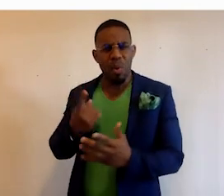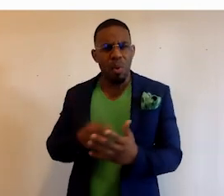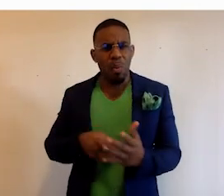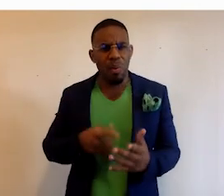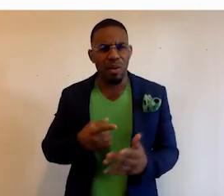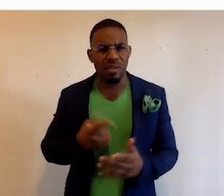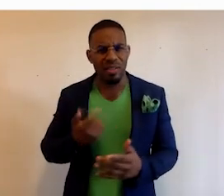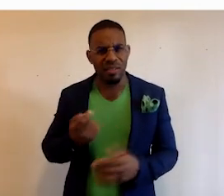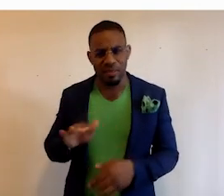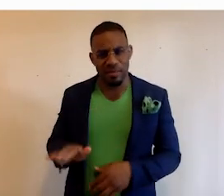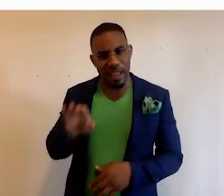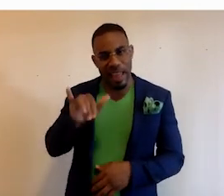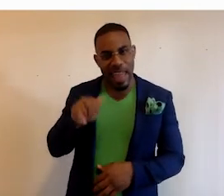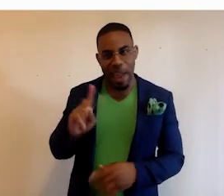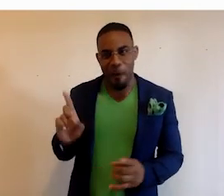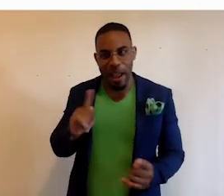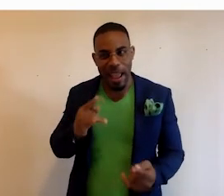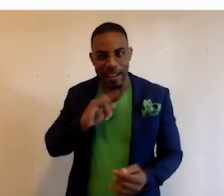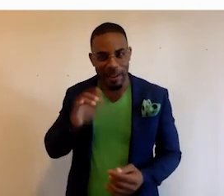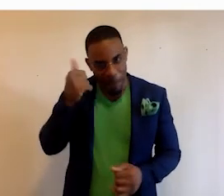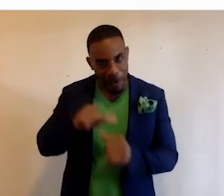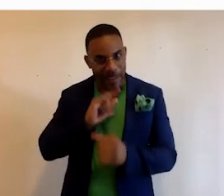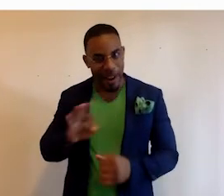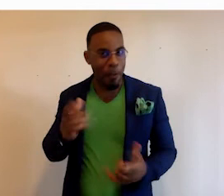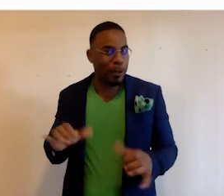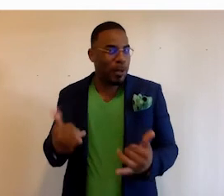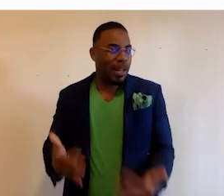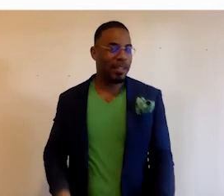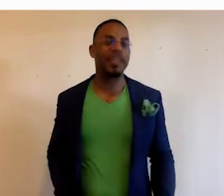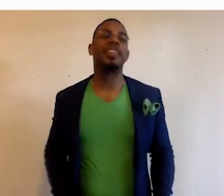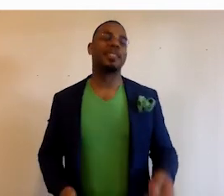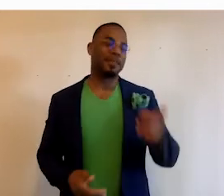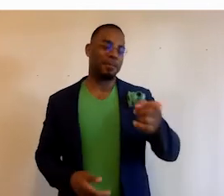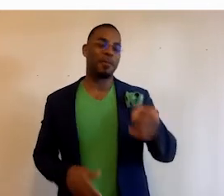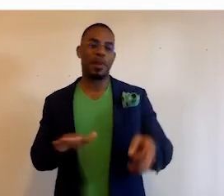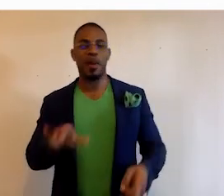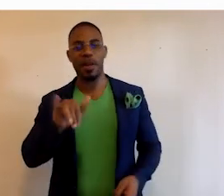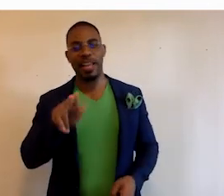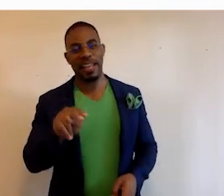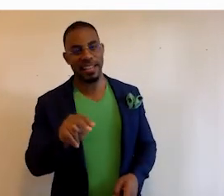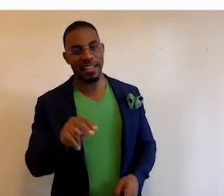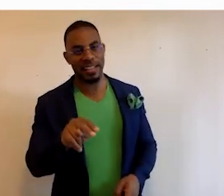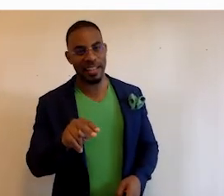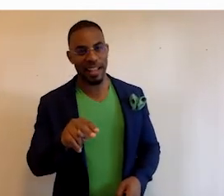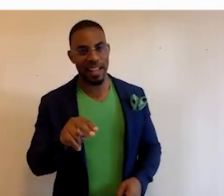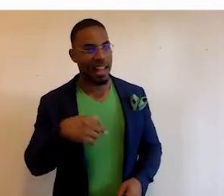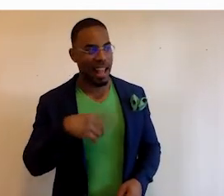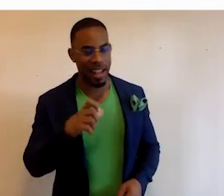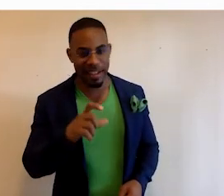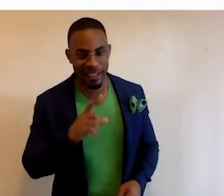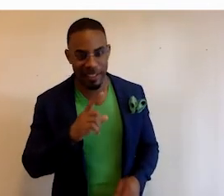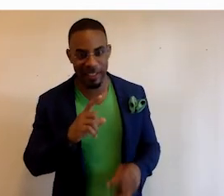little Ian doing right now? I don't know if you could talk about that. Little Ian, I need to talk